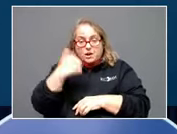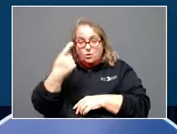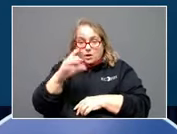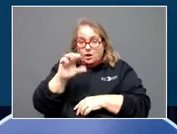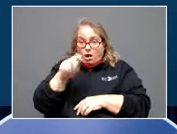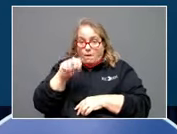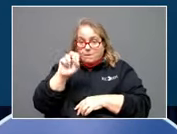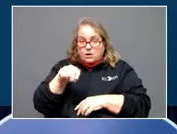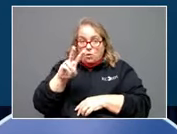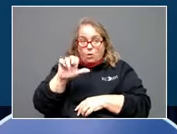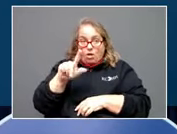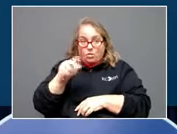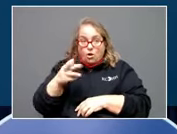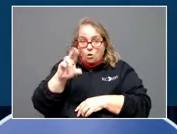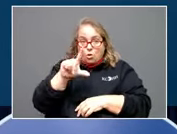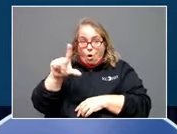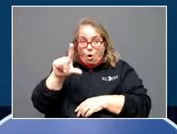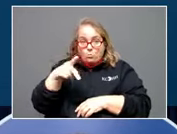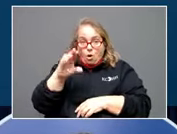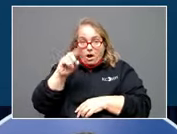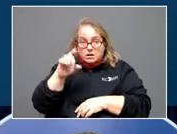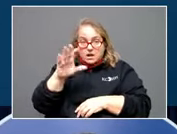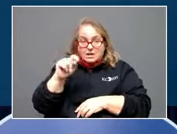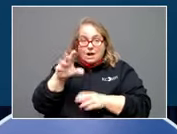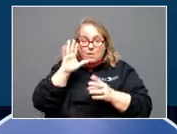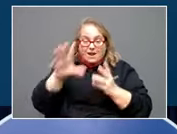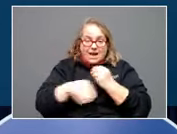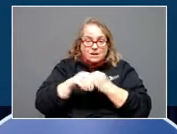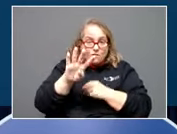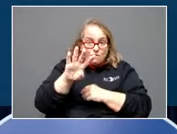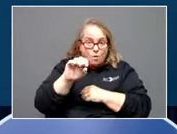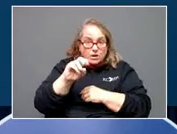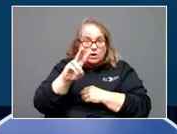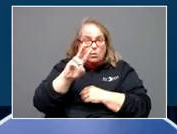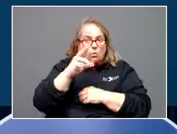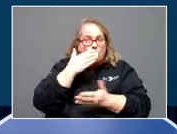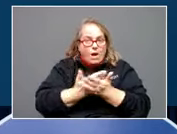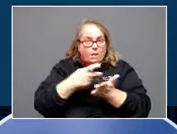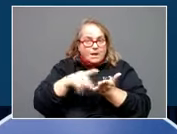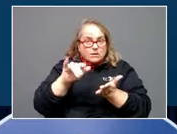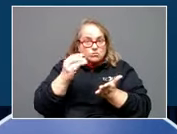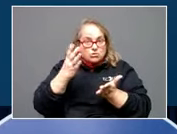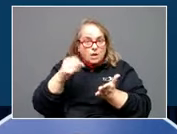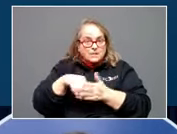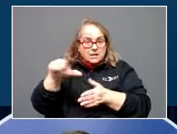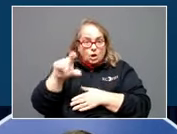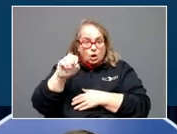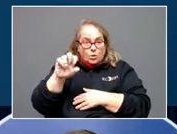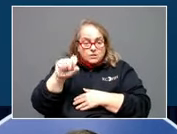is adding 40 well-paying jobs in its Lewisport facility. It is going to invest